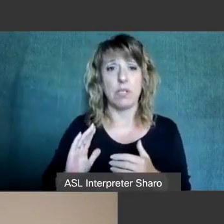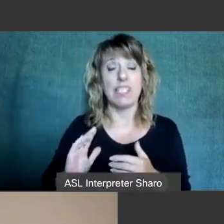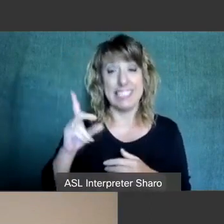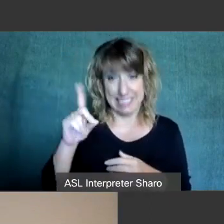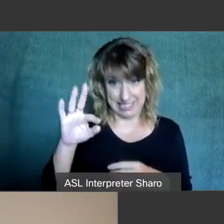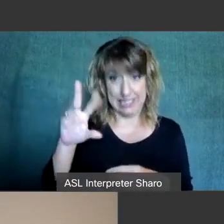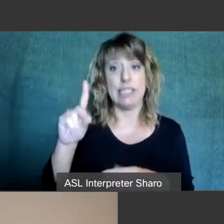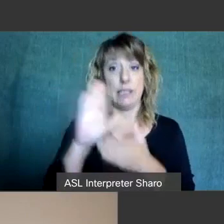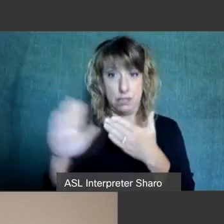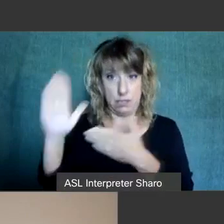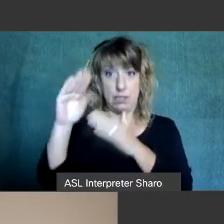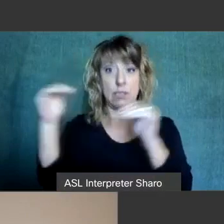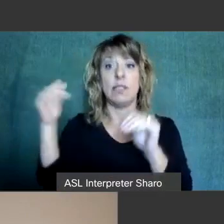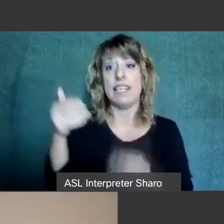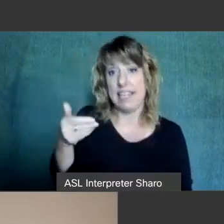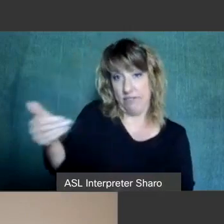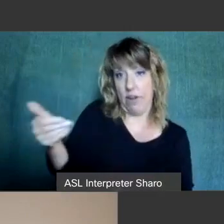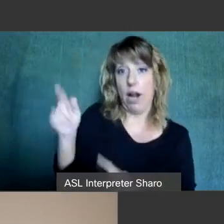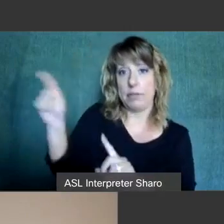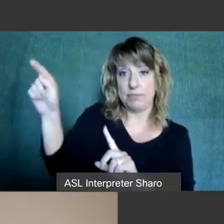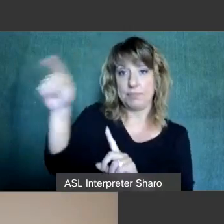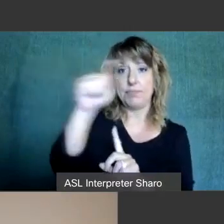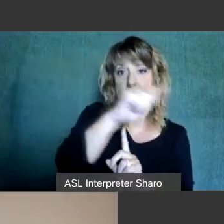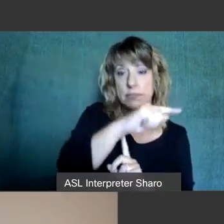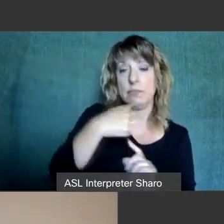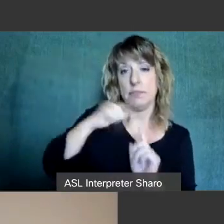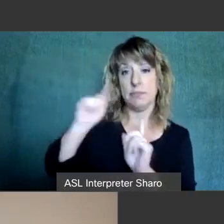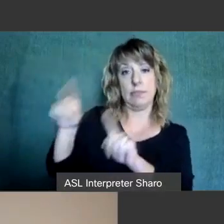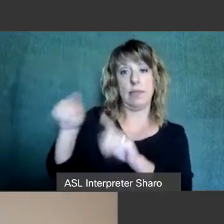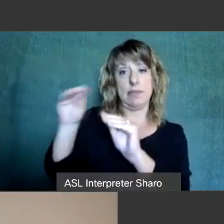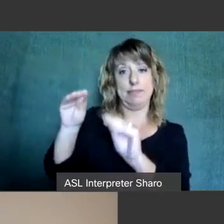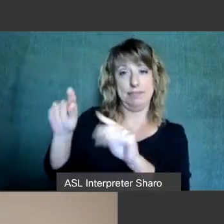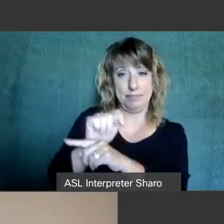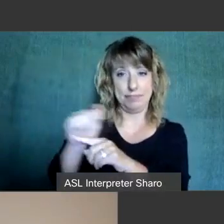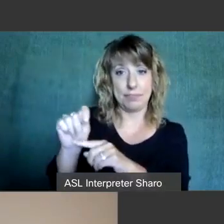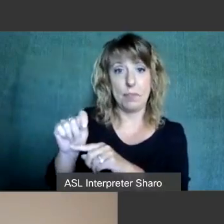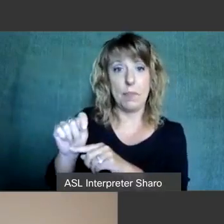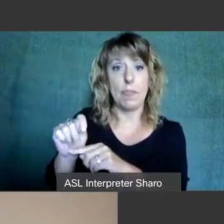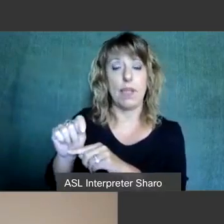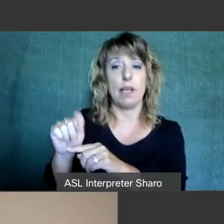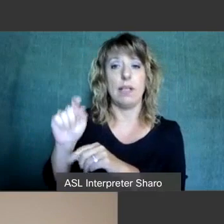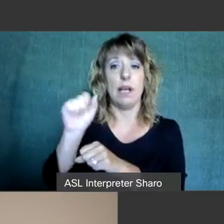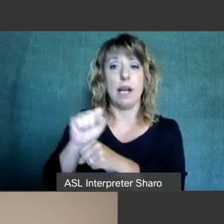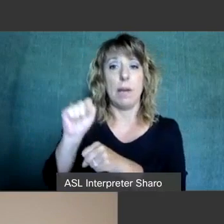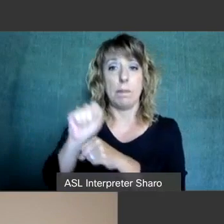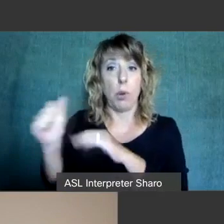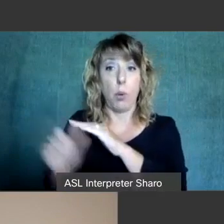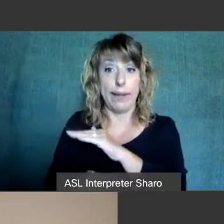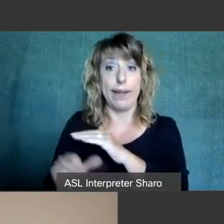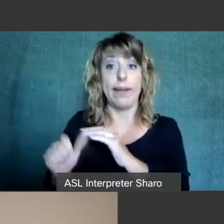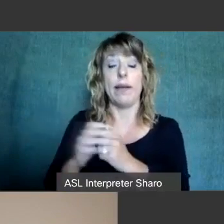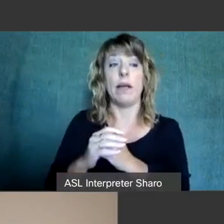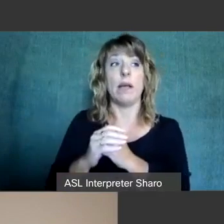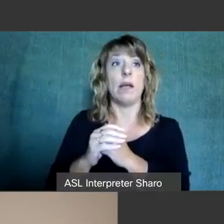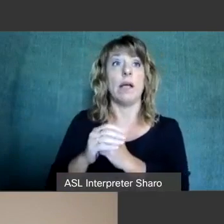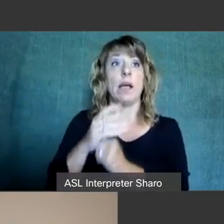college level we've been invited by several universities to come in and train the employees and the the